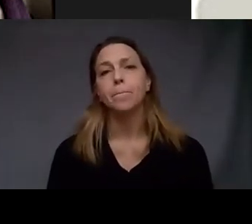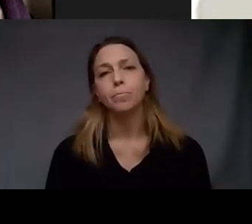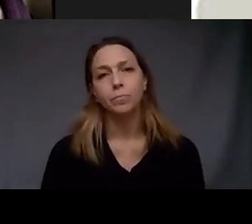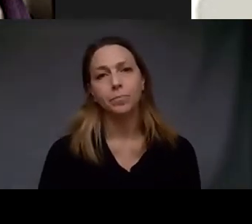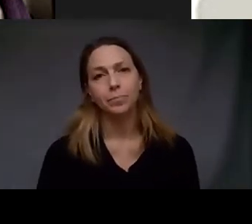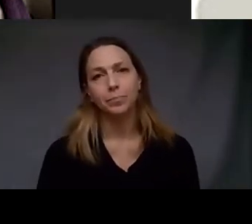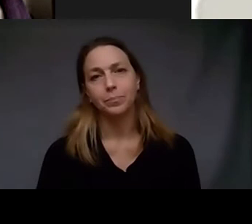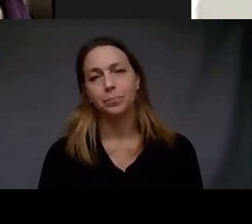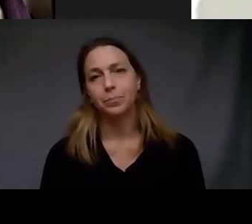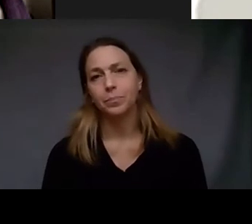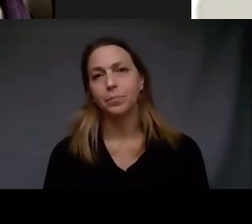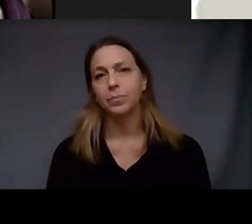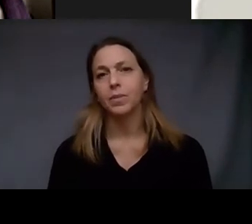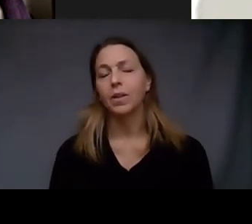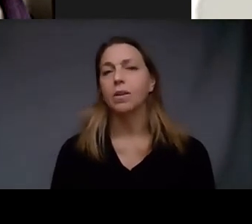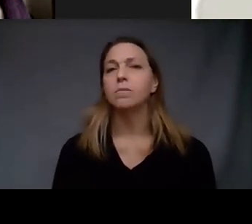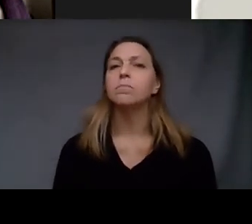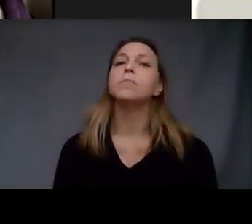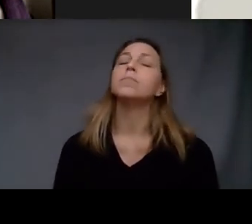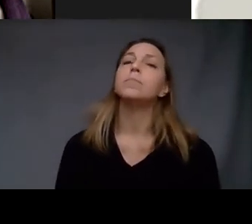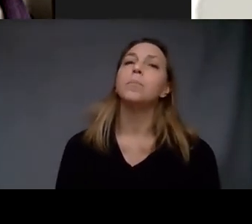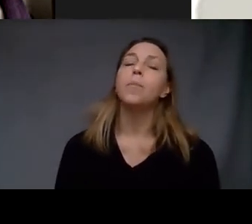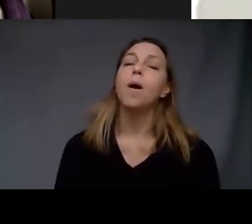question we have another one that came in